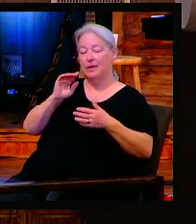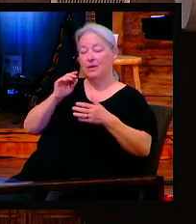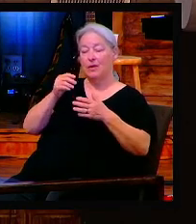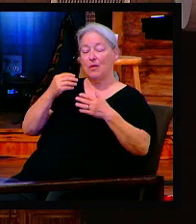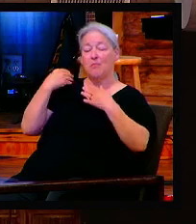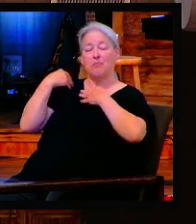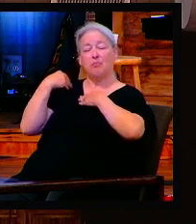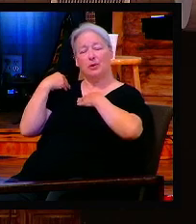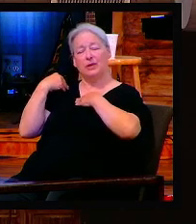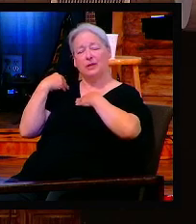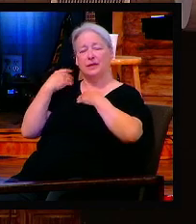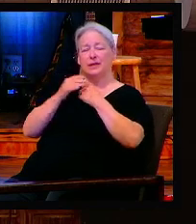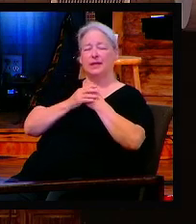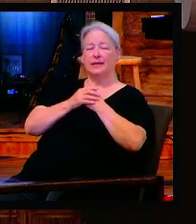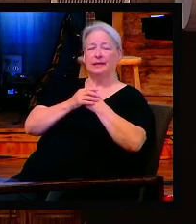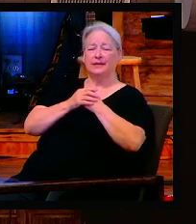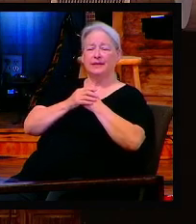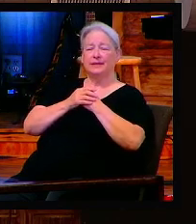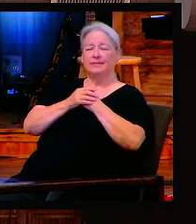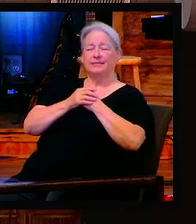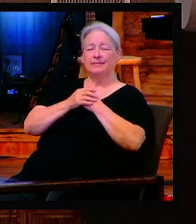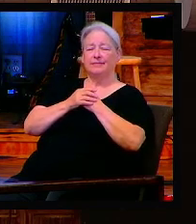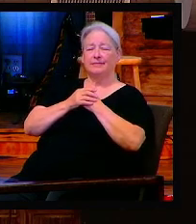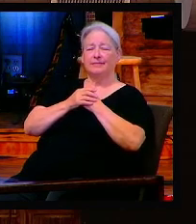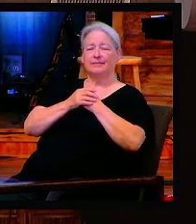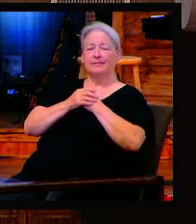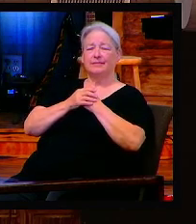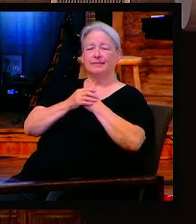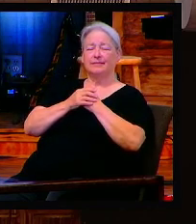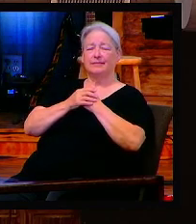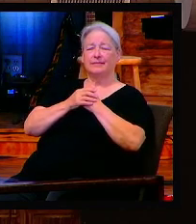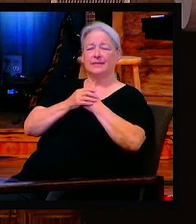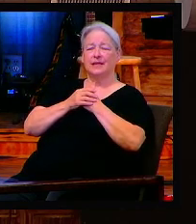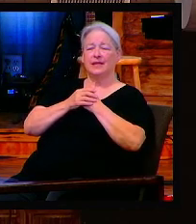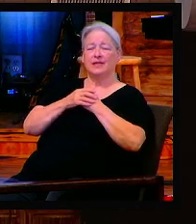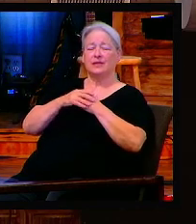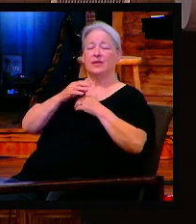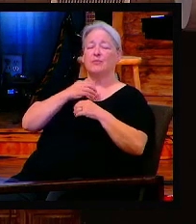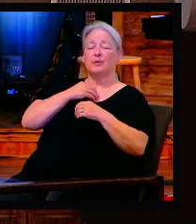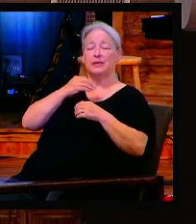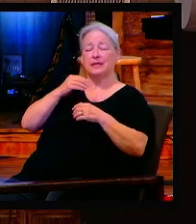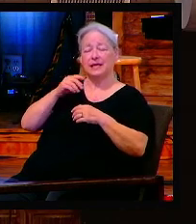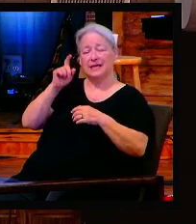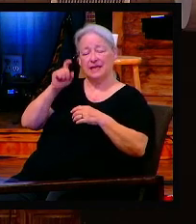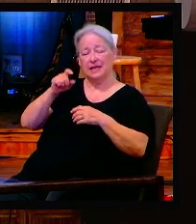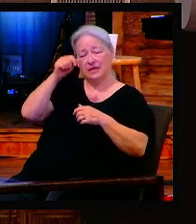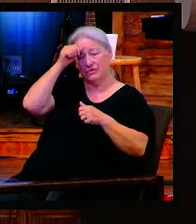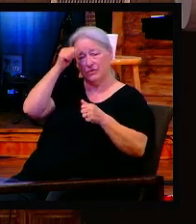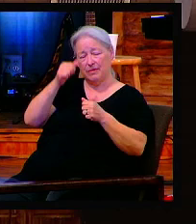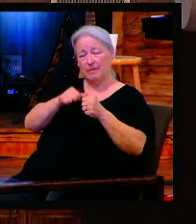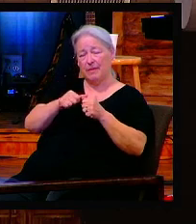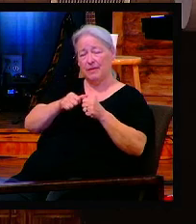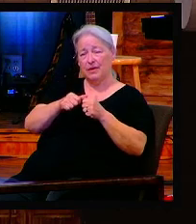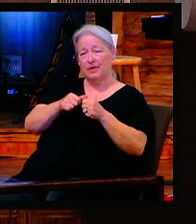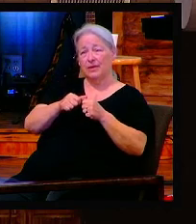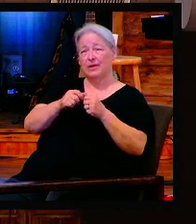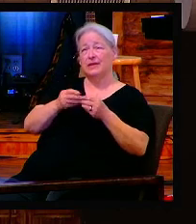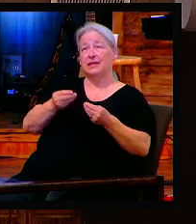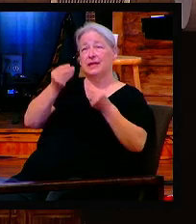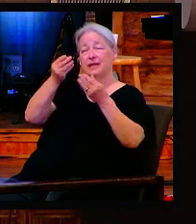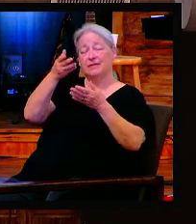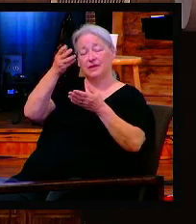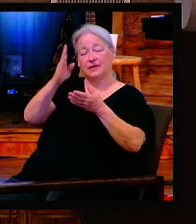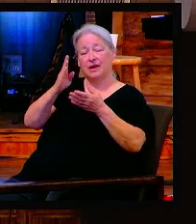like you got a lot of weight on your shoulders, that's evidence that there's something you're not giving to God. Give it to God. He's the only one that can handle it. And one of my